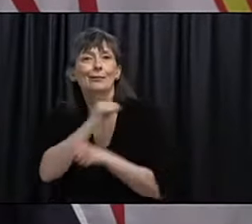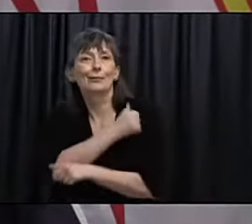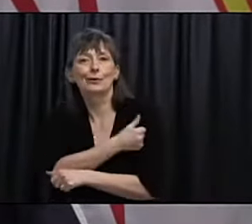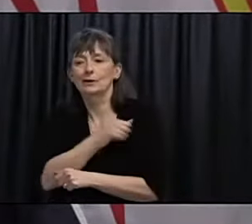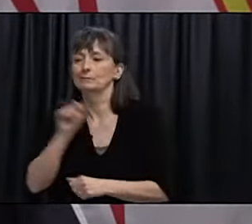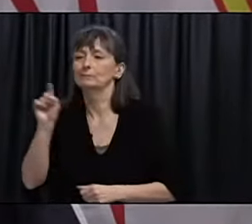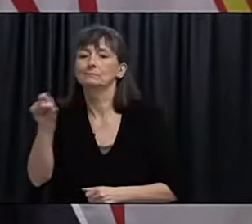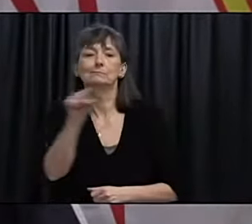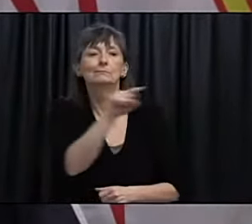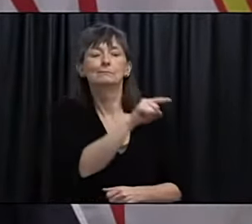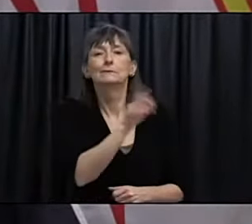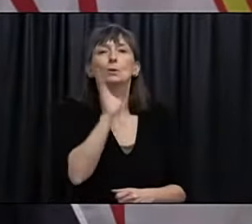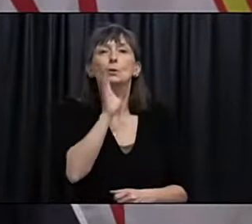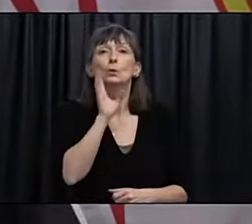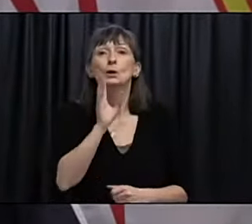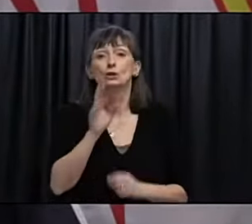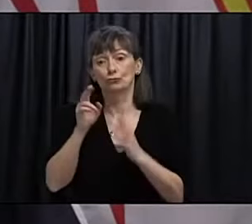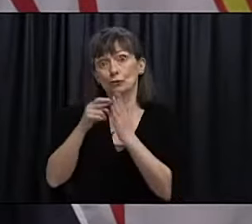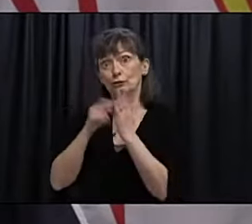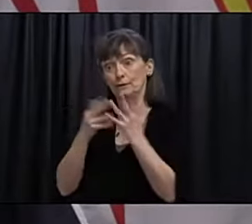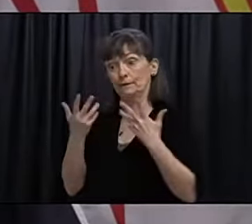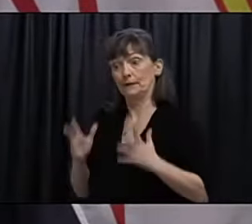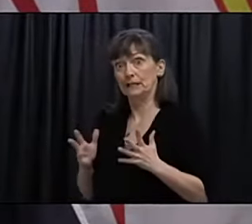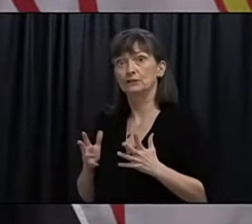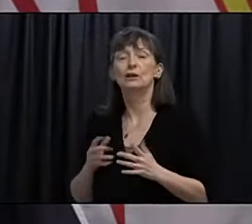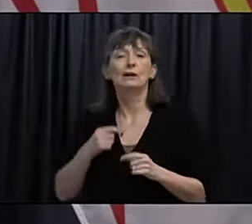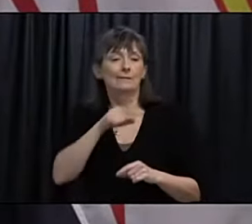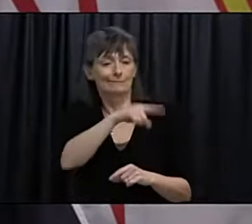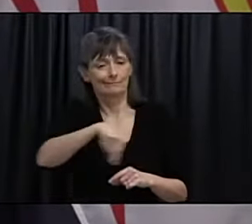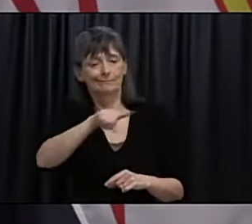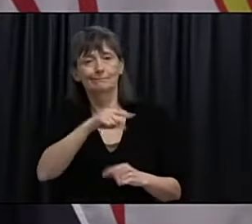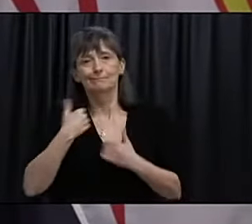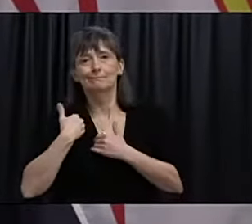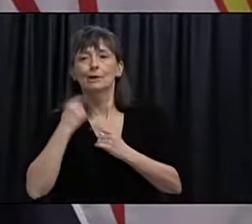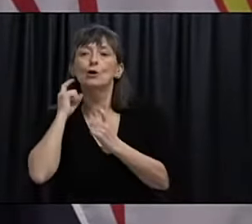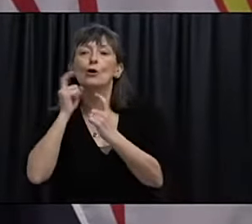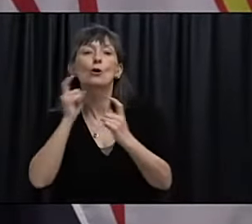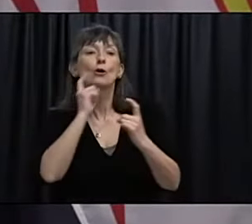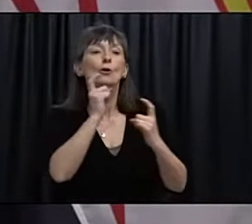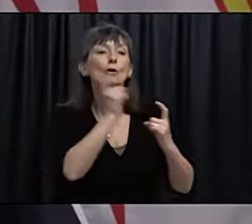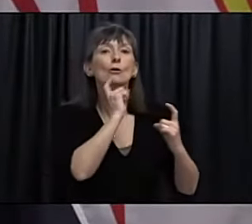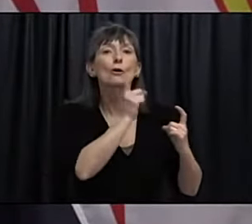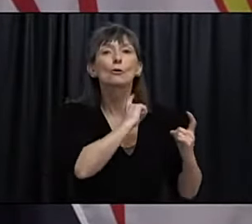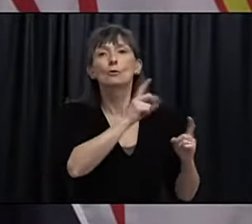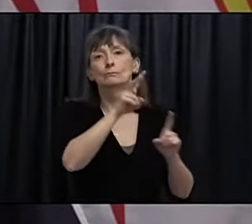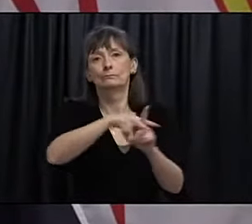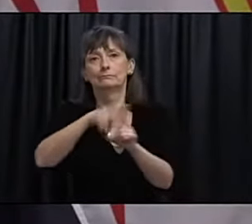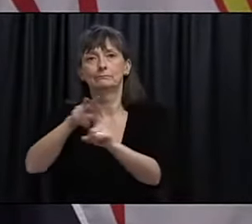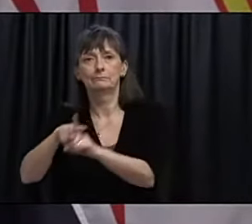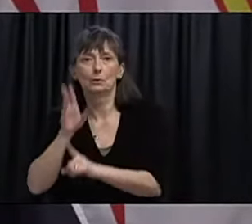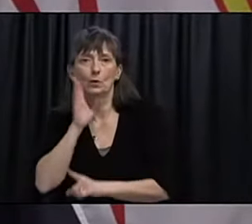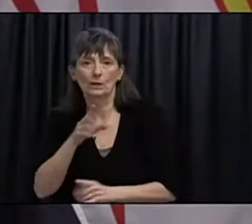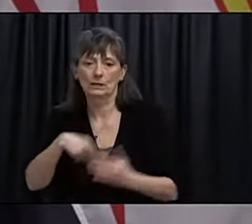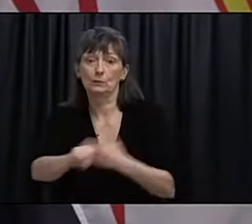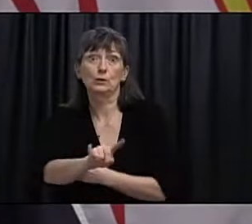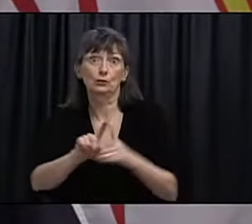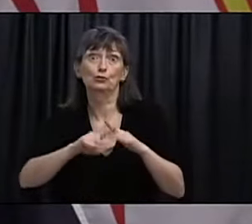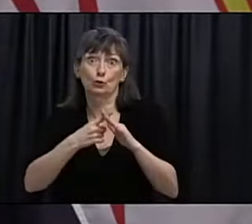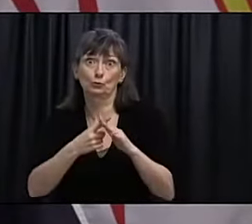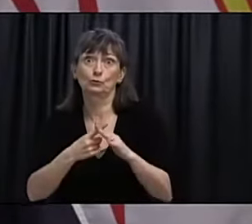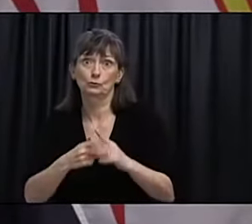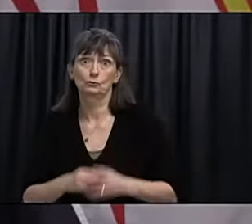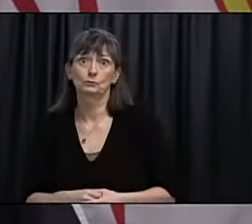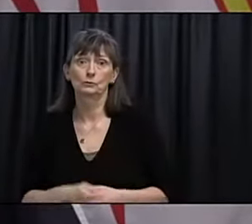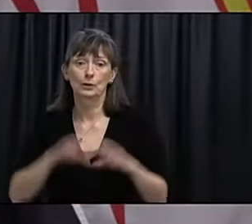Central, excuse me, Central Health and Western Health will be reaching out next to book appointments starting next week.